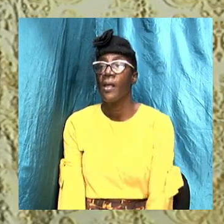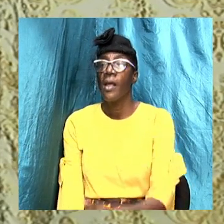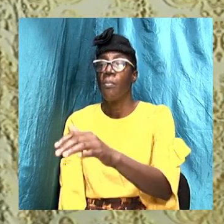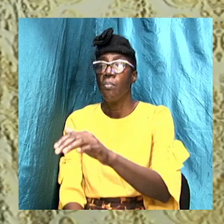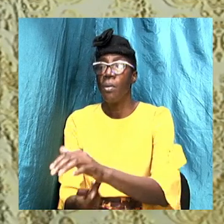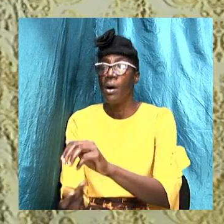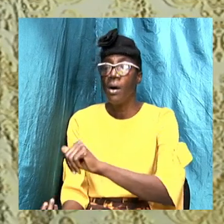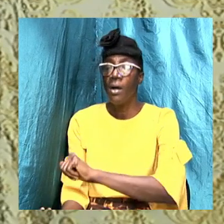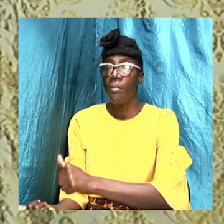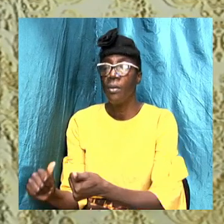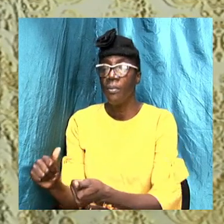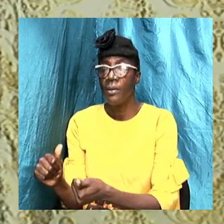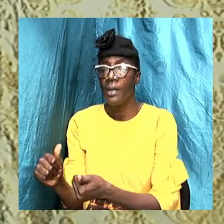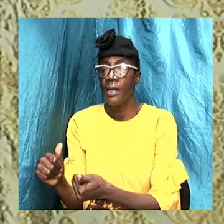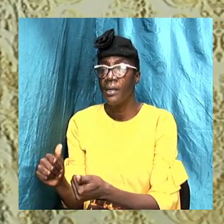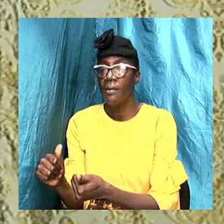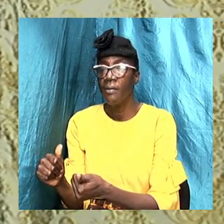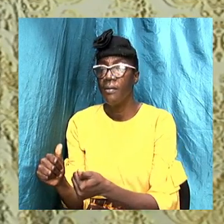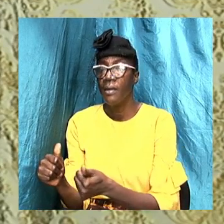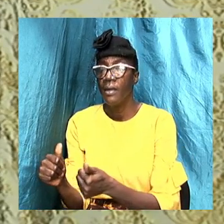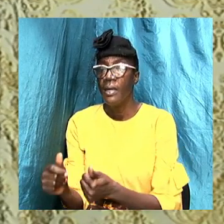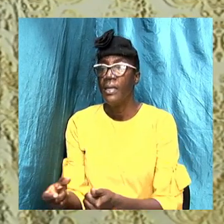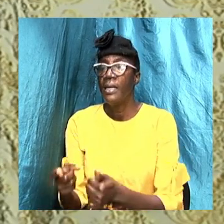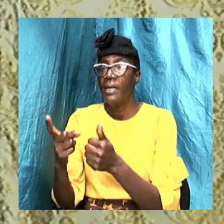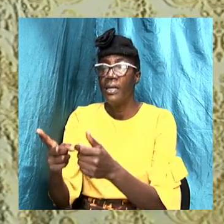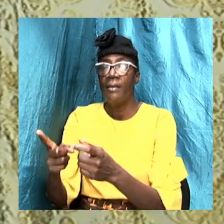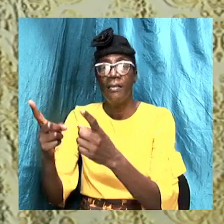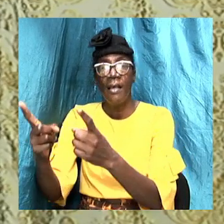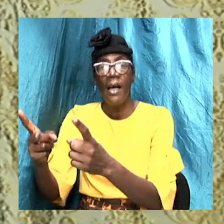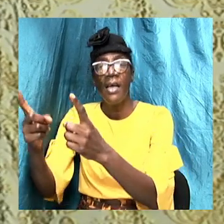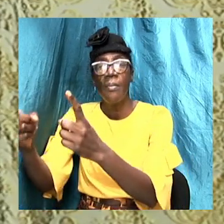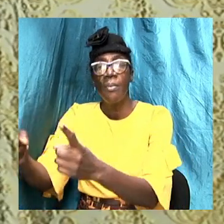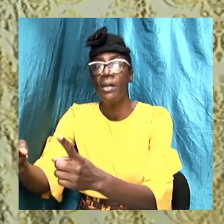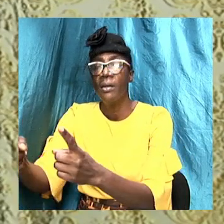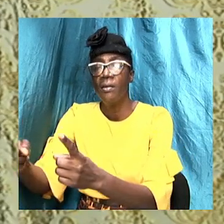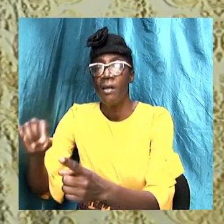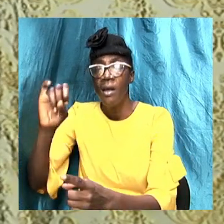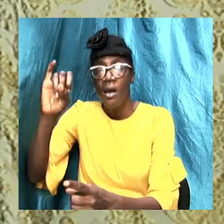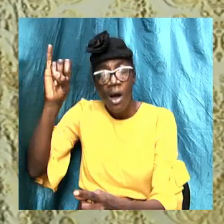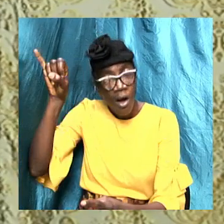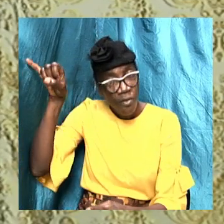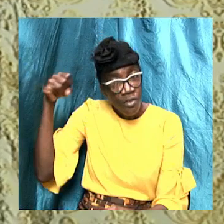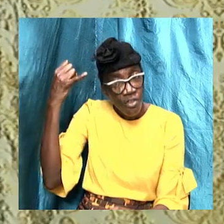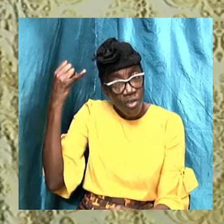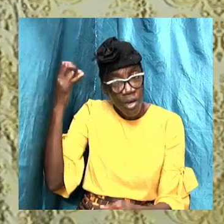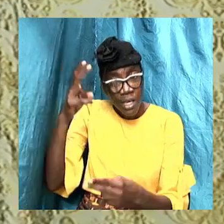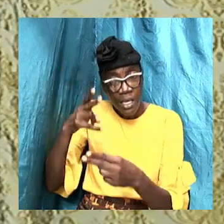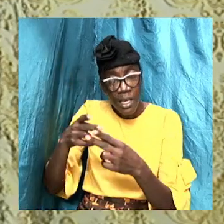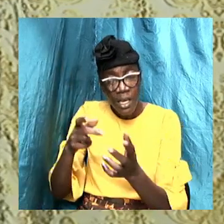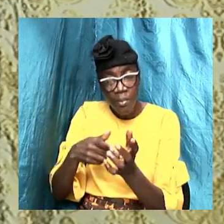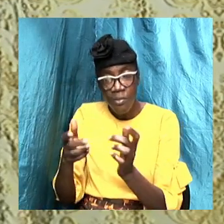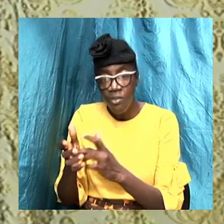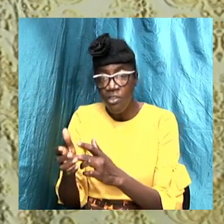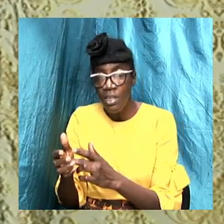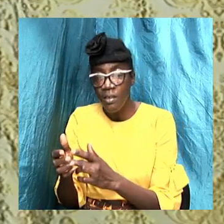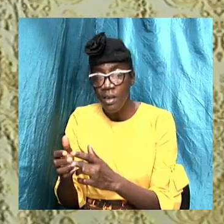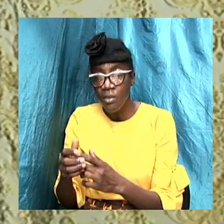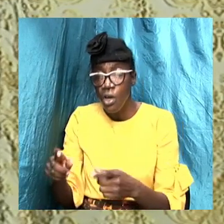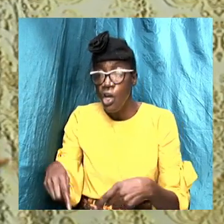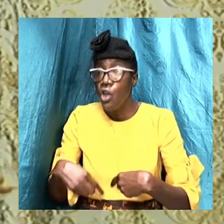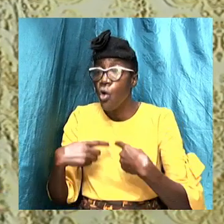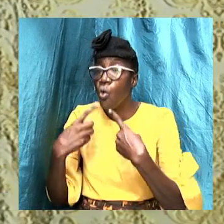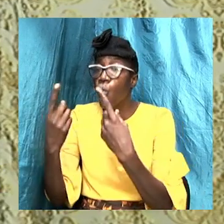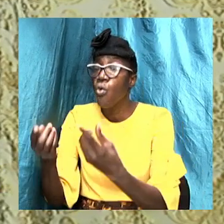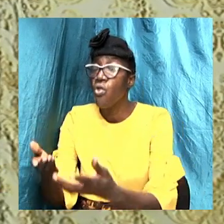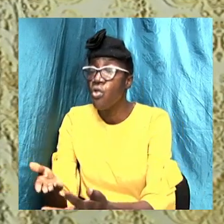the disciples of John in the name of Jesus Christ so when we go through the epistles and we recognize their